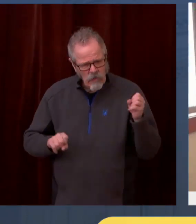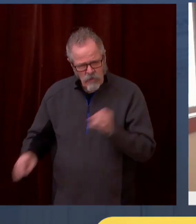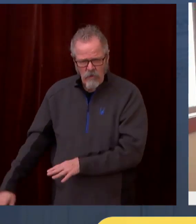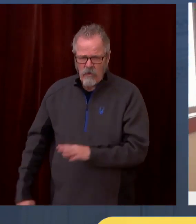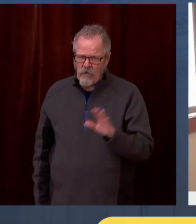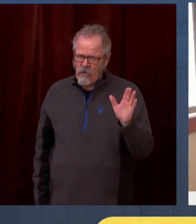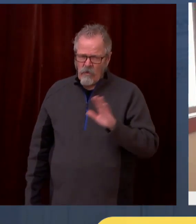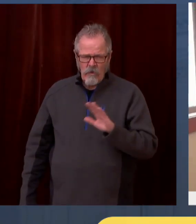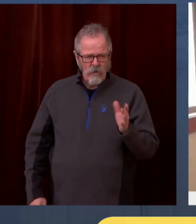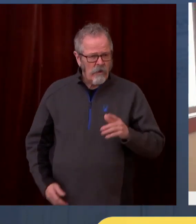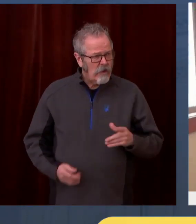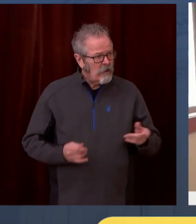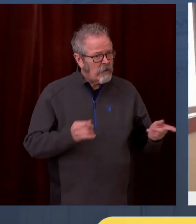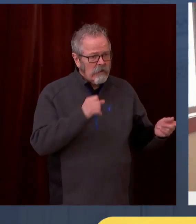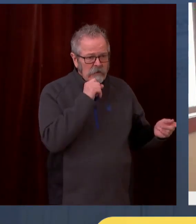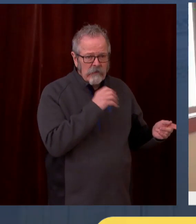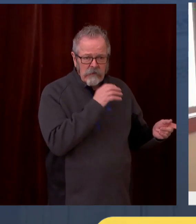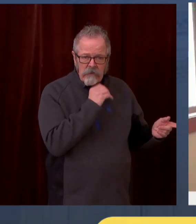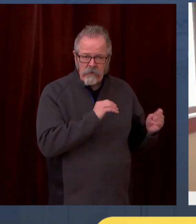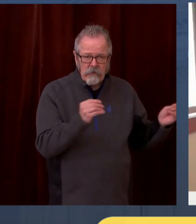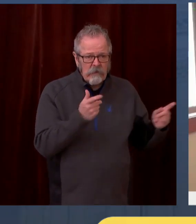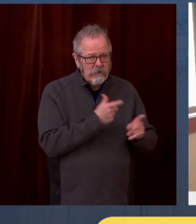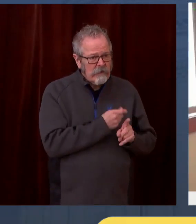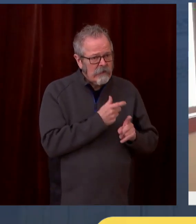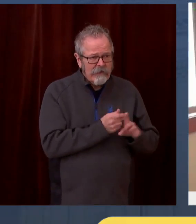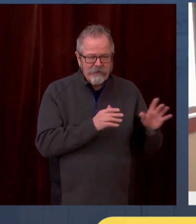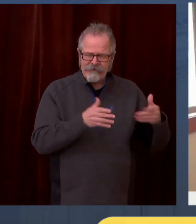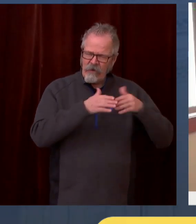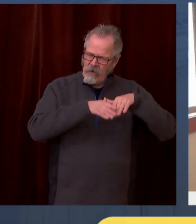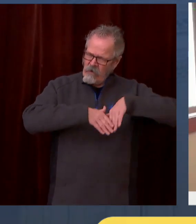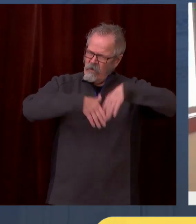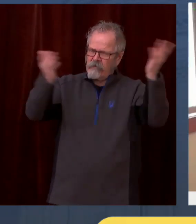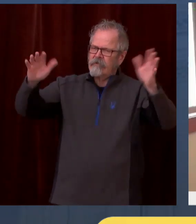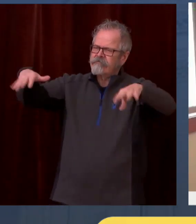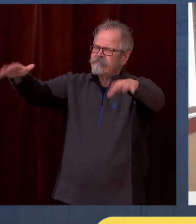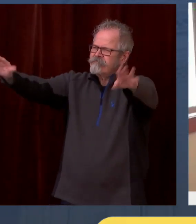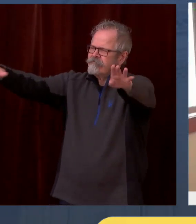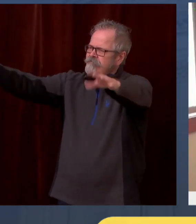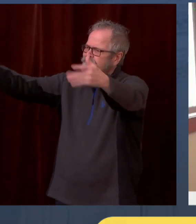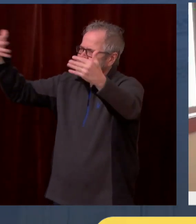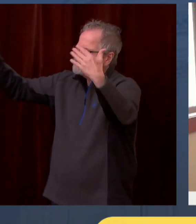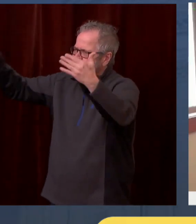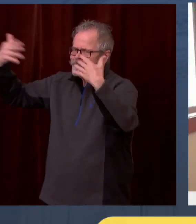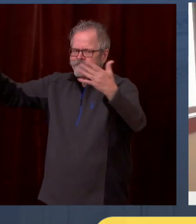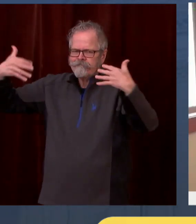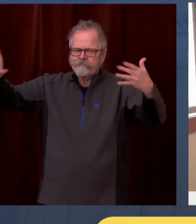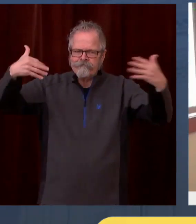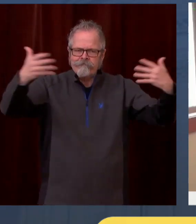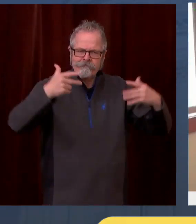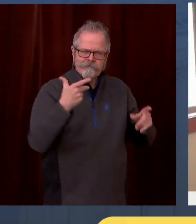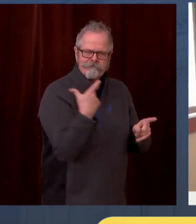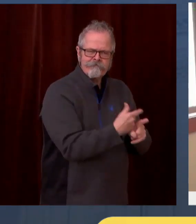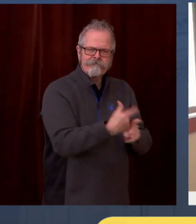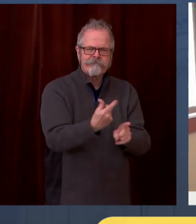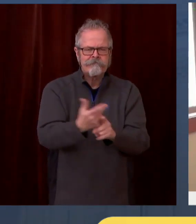we encourage them to just make sure they can use that vaccine for anybody to make sure that dose gets into arms.